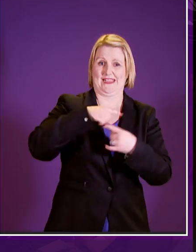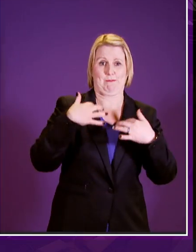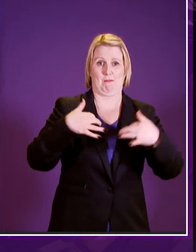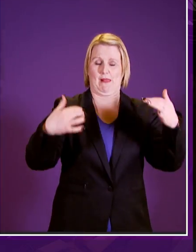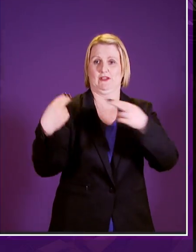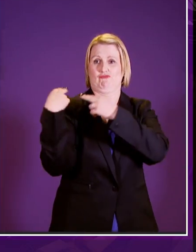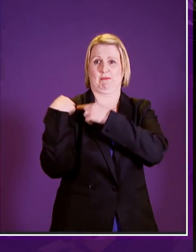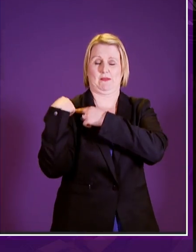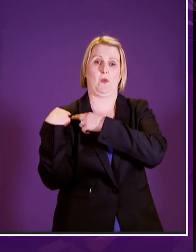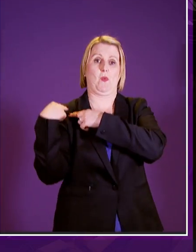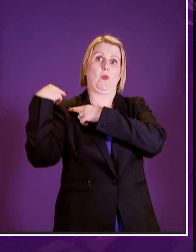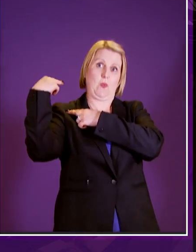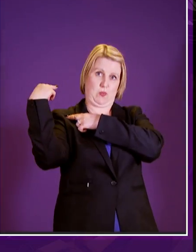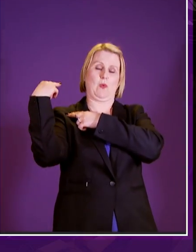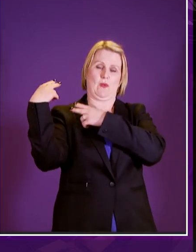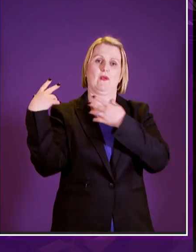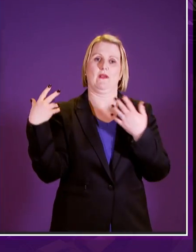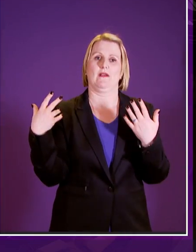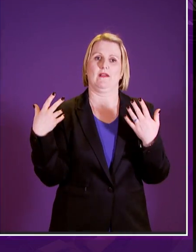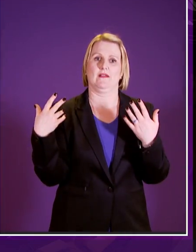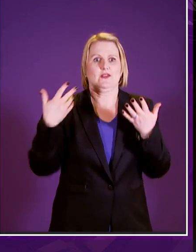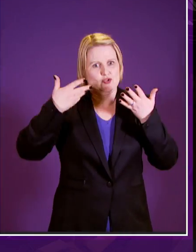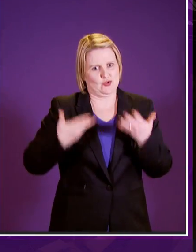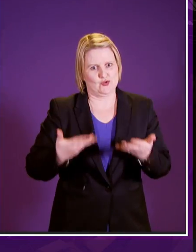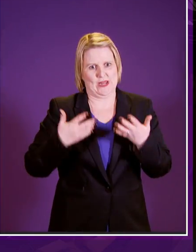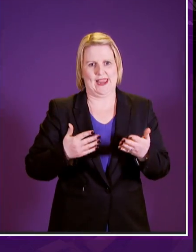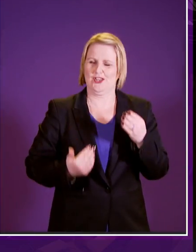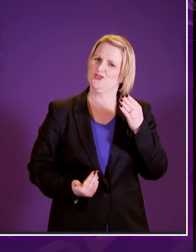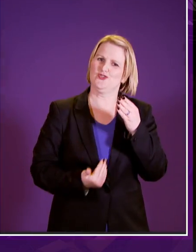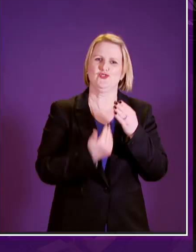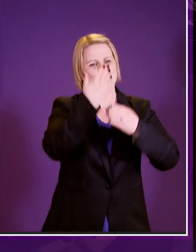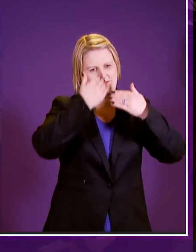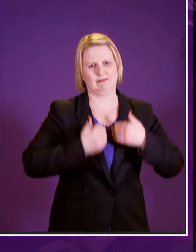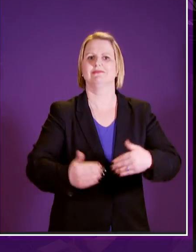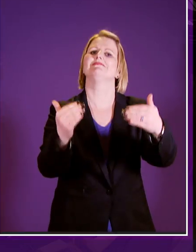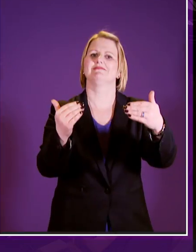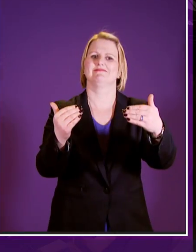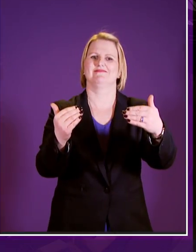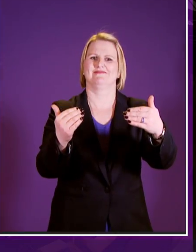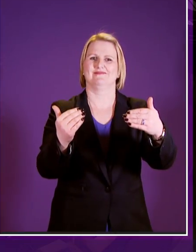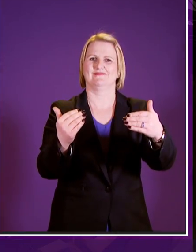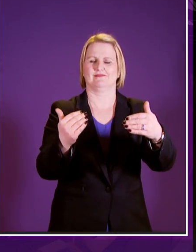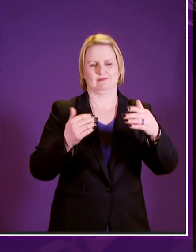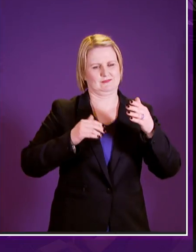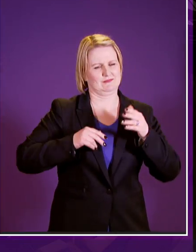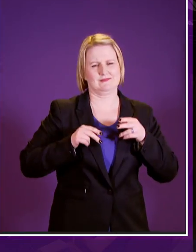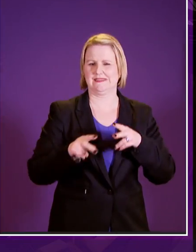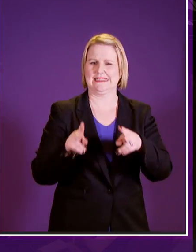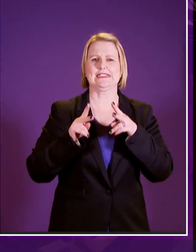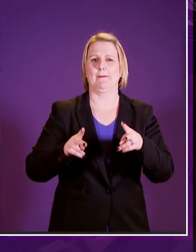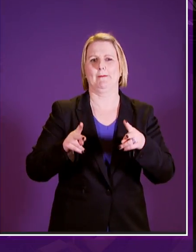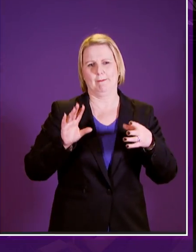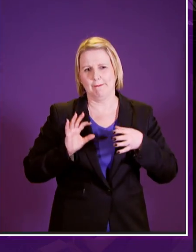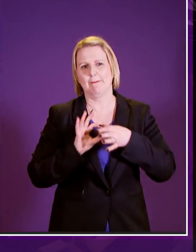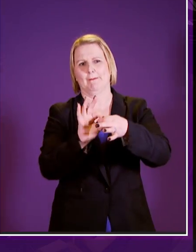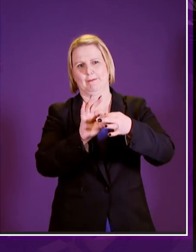this parliament since devolution today we write a new chapter in our history a system built for the people of